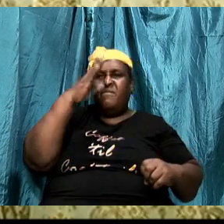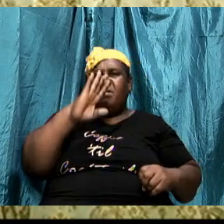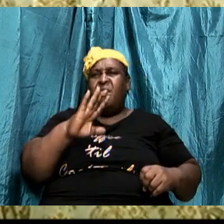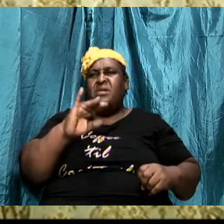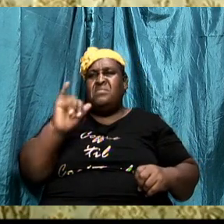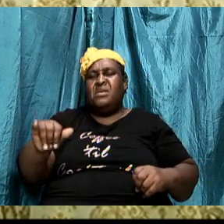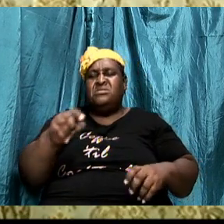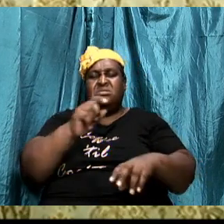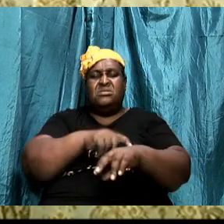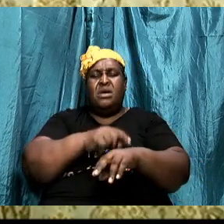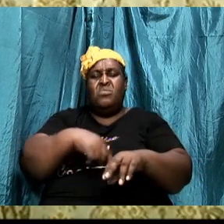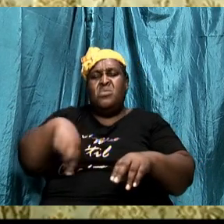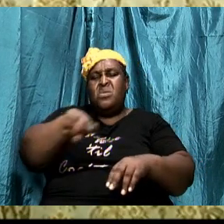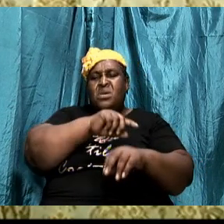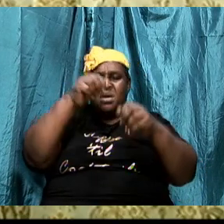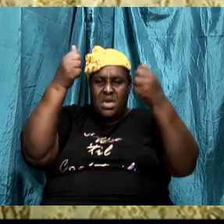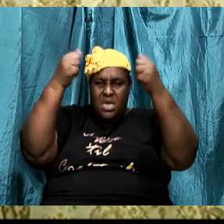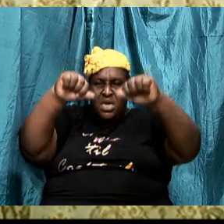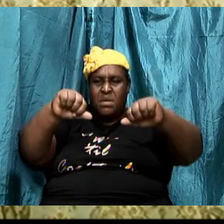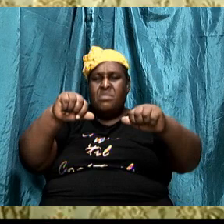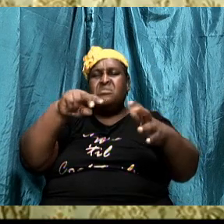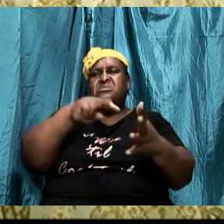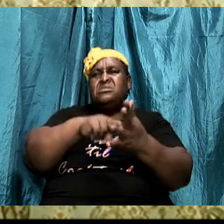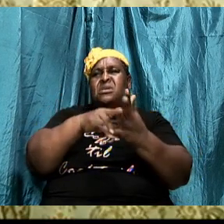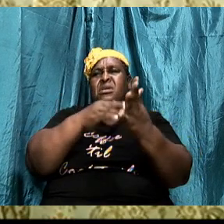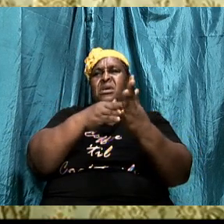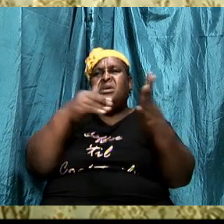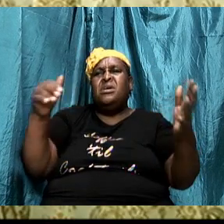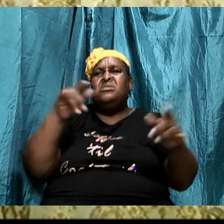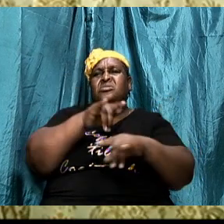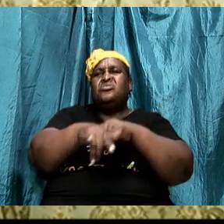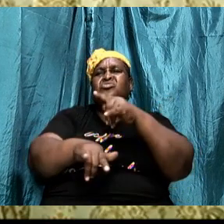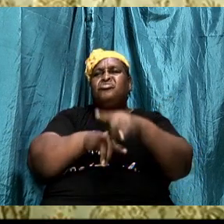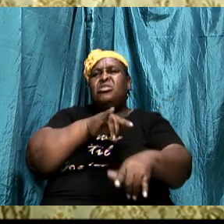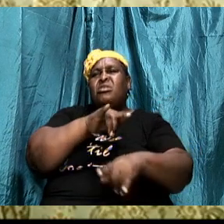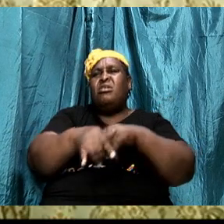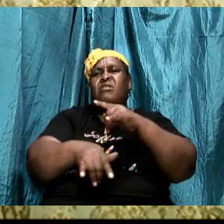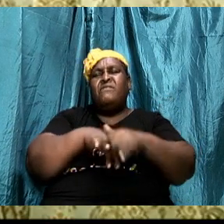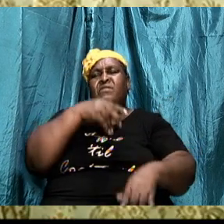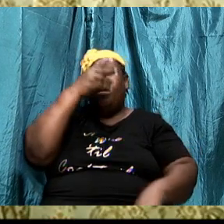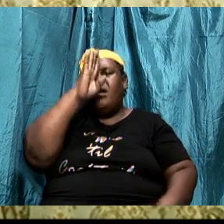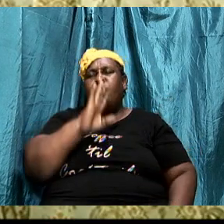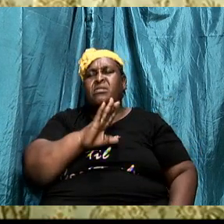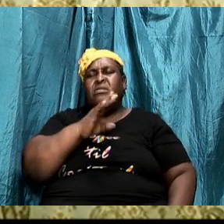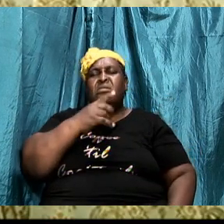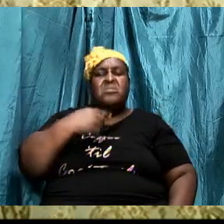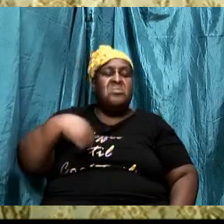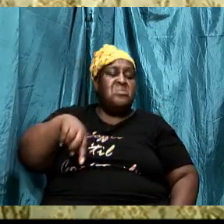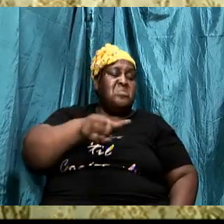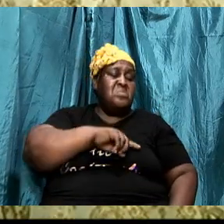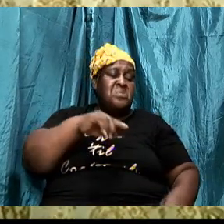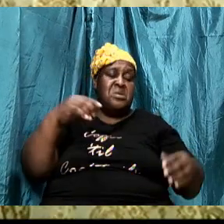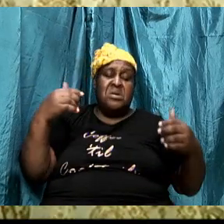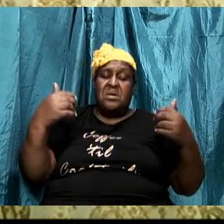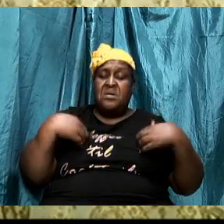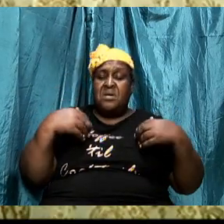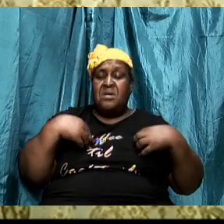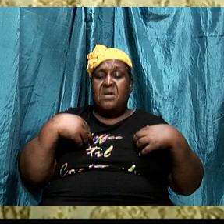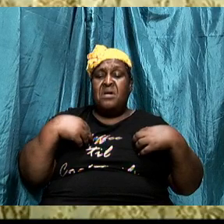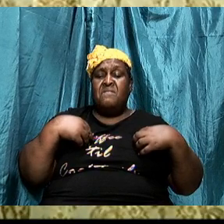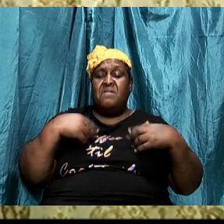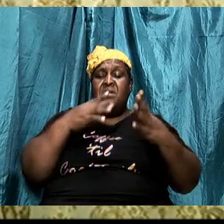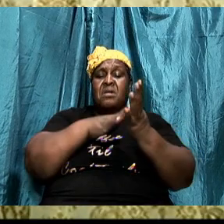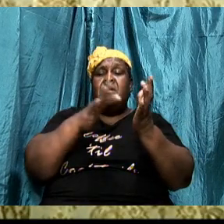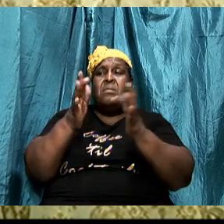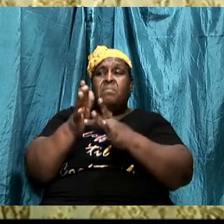wiles of the devil. We have had lessons Bible studies about the armor of the Lord and